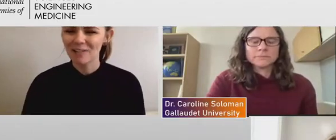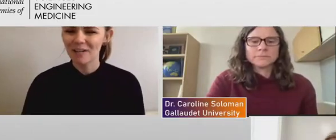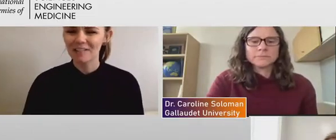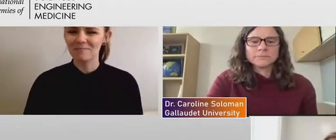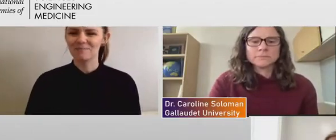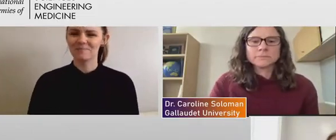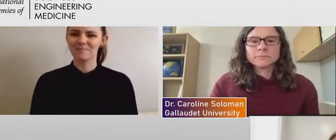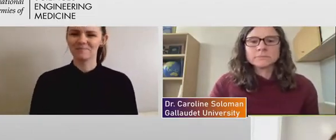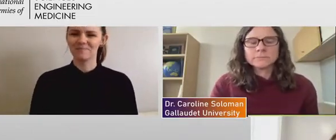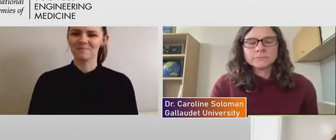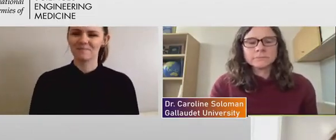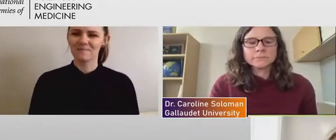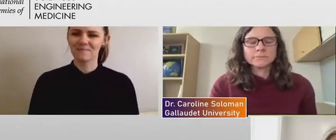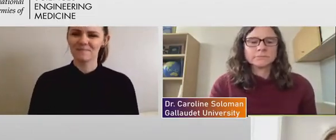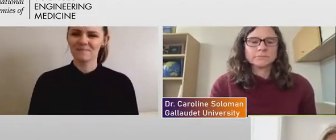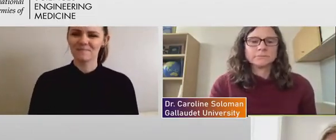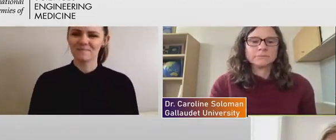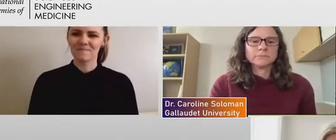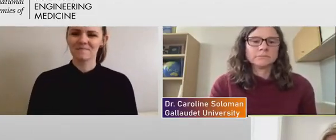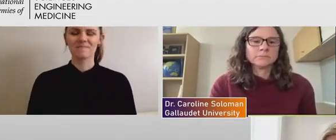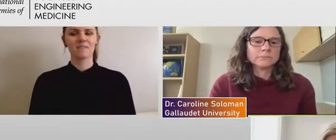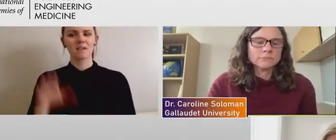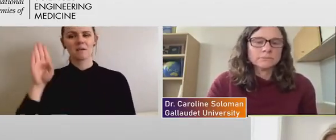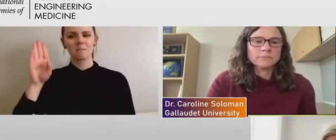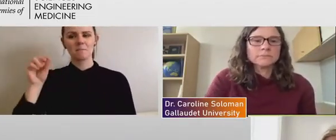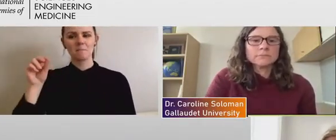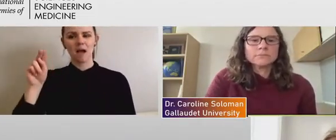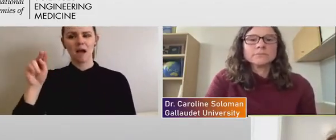Bonnie, go ahead. Hi. Yeah. Thank you. Um,